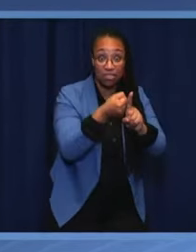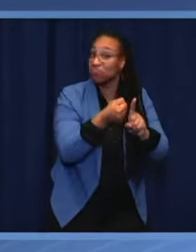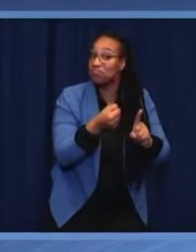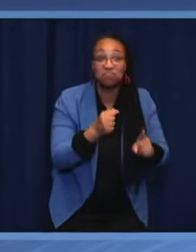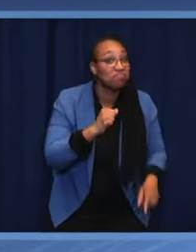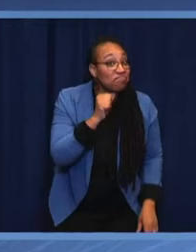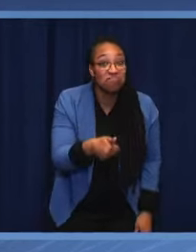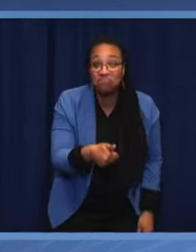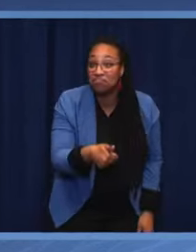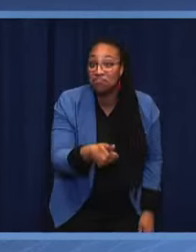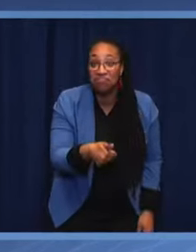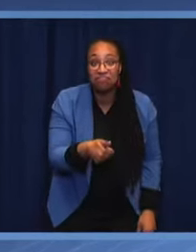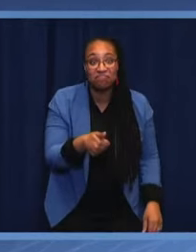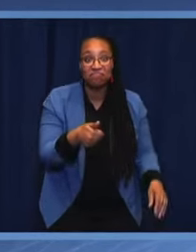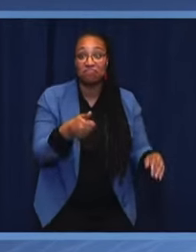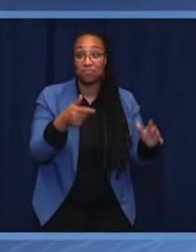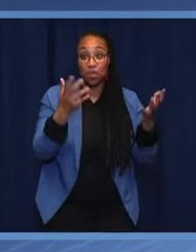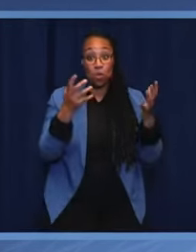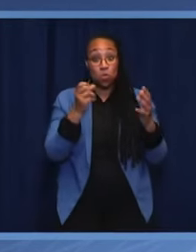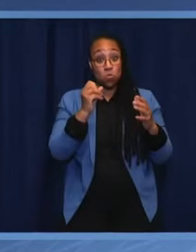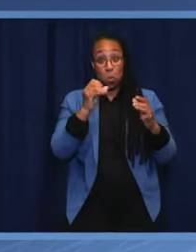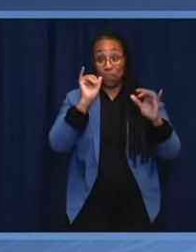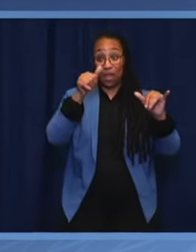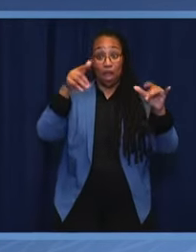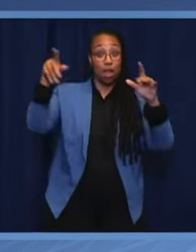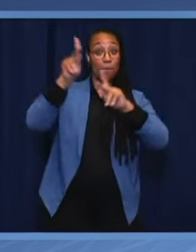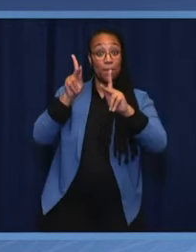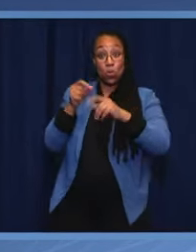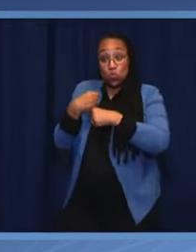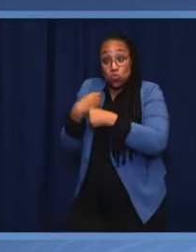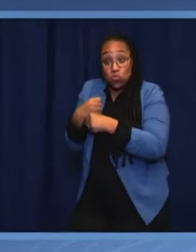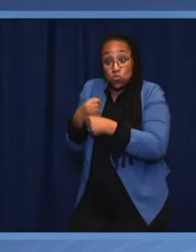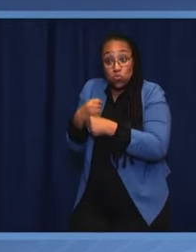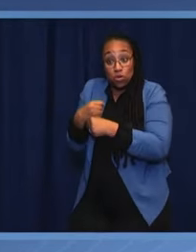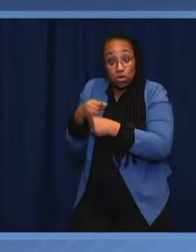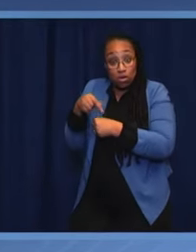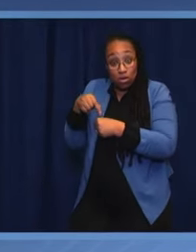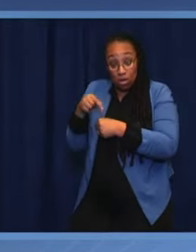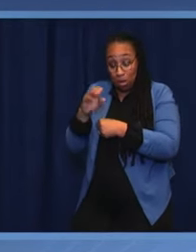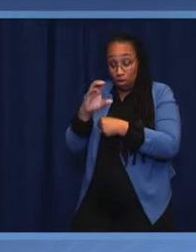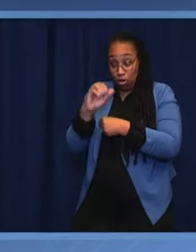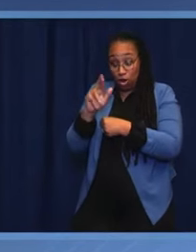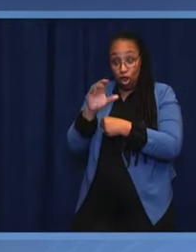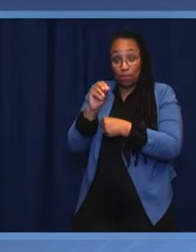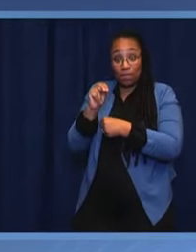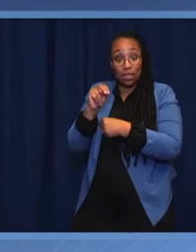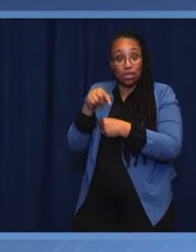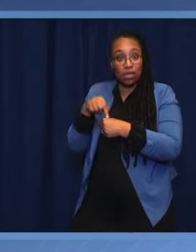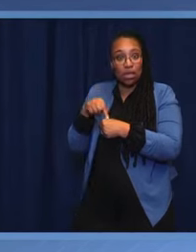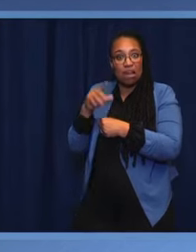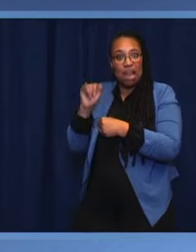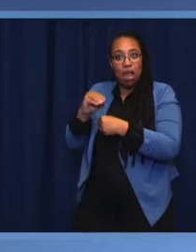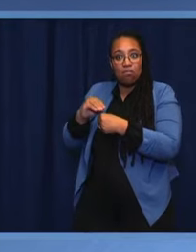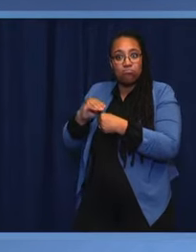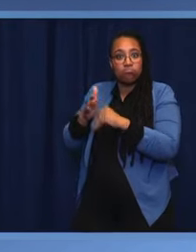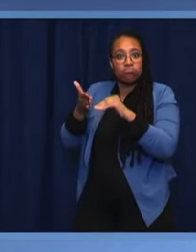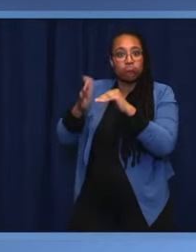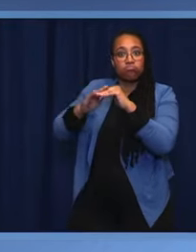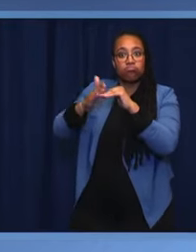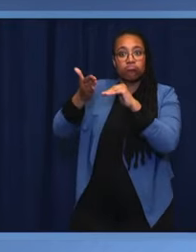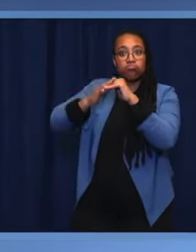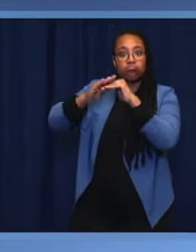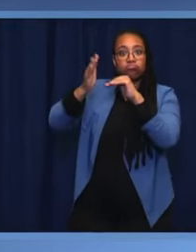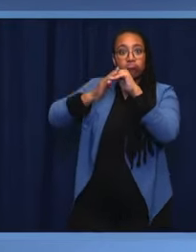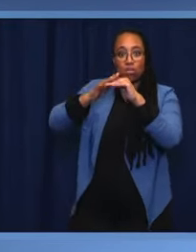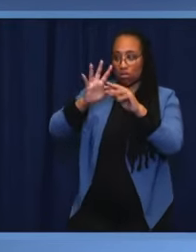who should contribute more, then perhaps one should ask oneself, what are they